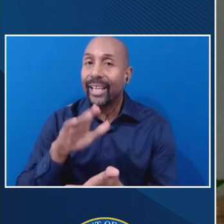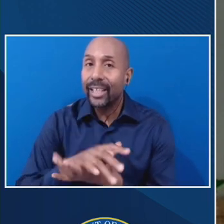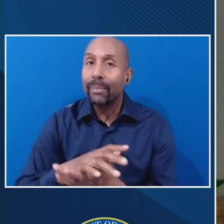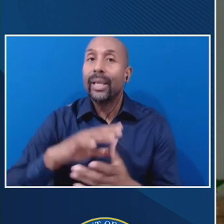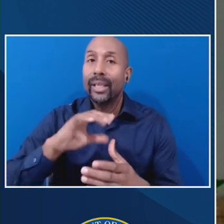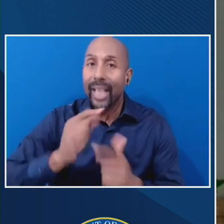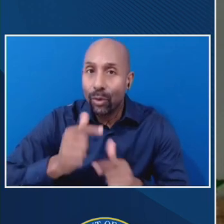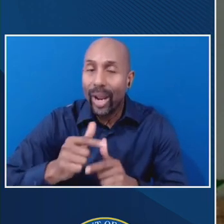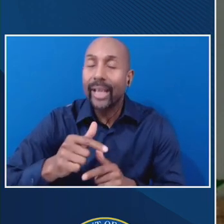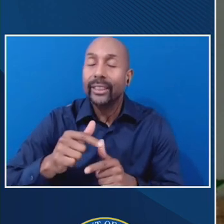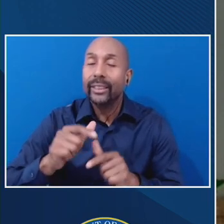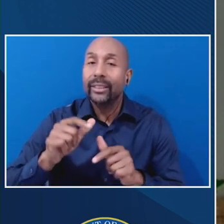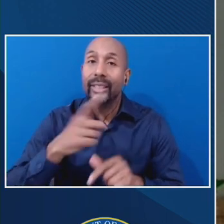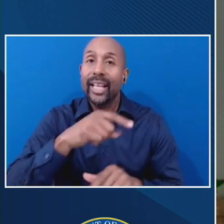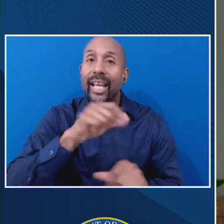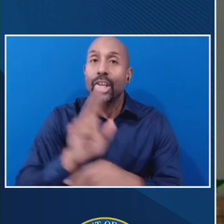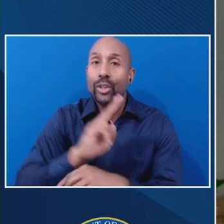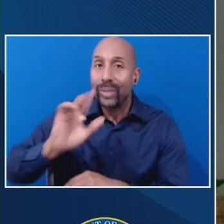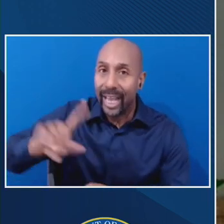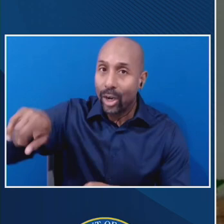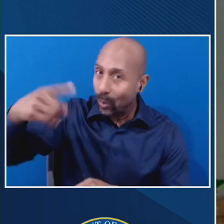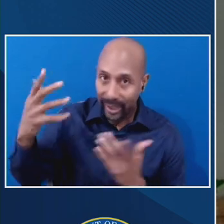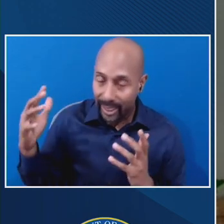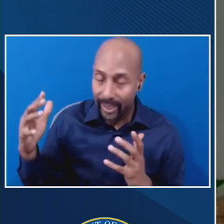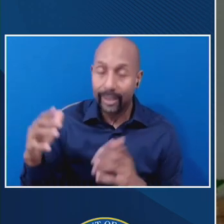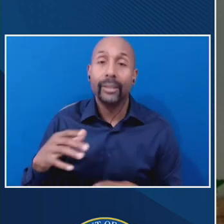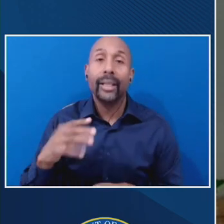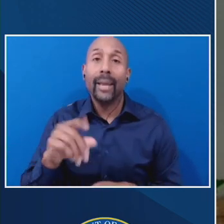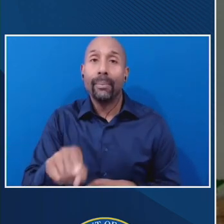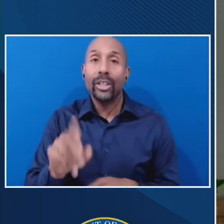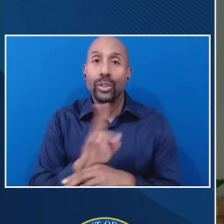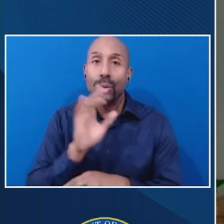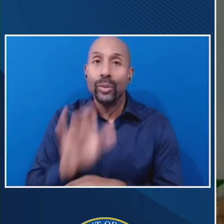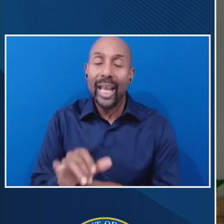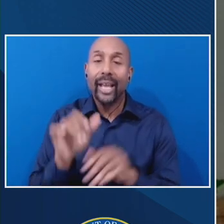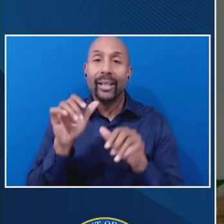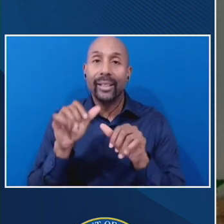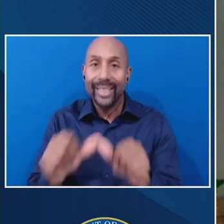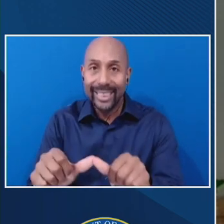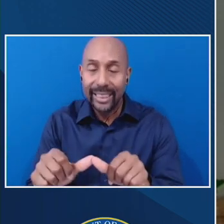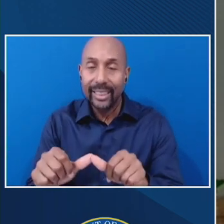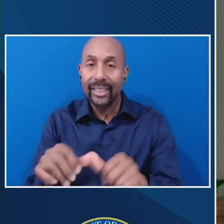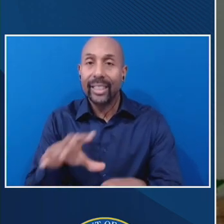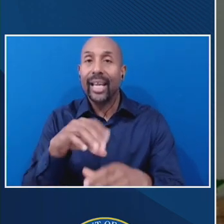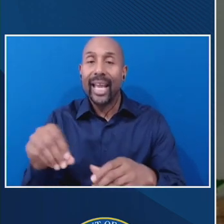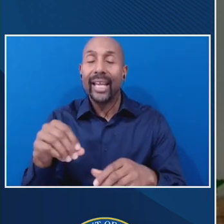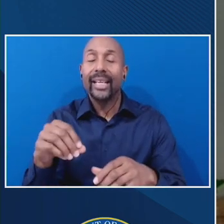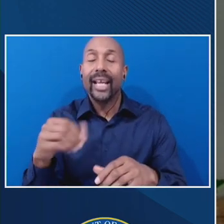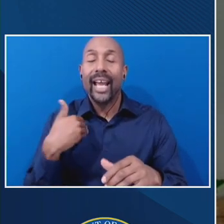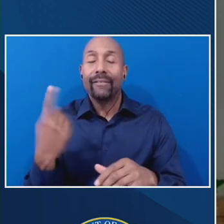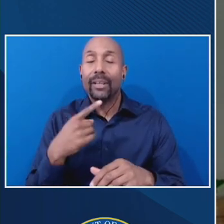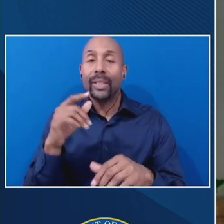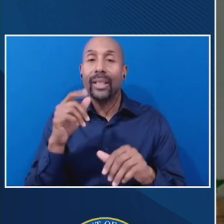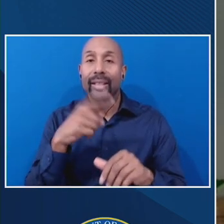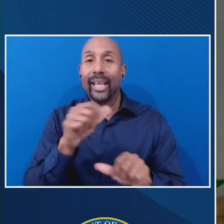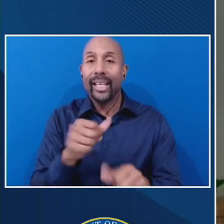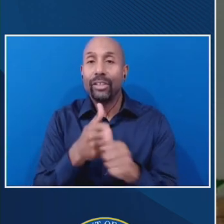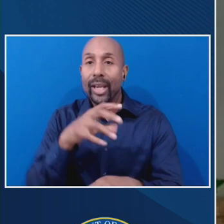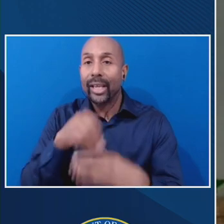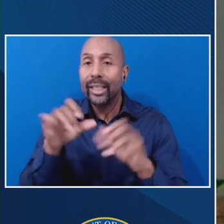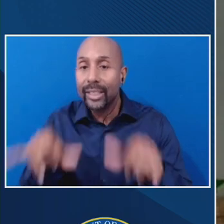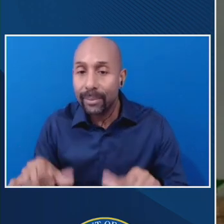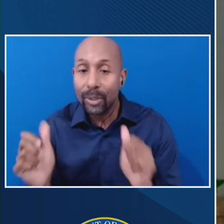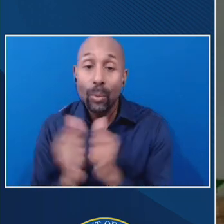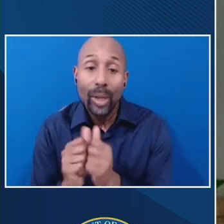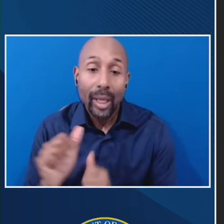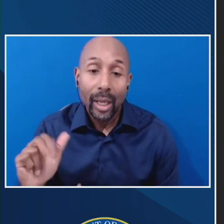all be used consistently and tracked in the system with audit trails that can be validated after the fact if there's dispute. Thank you